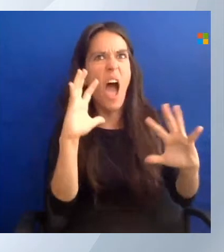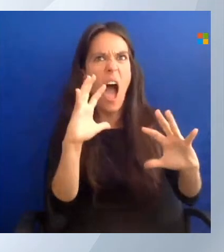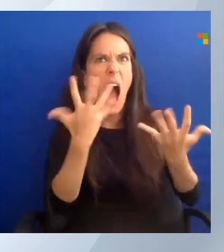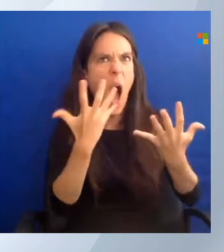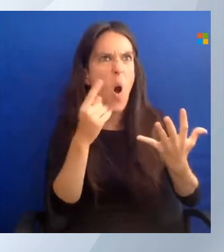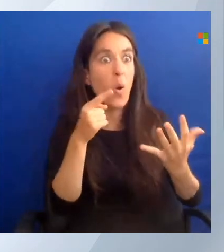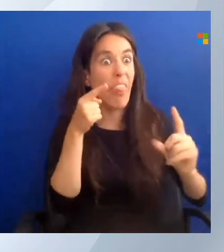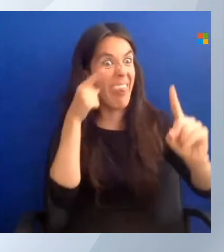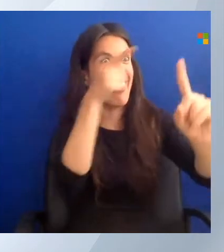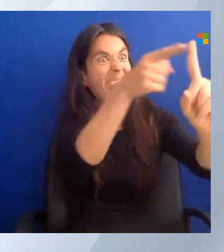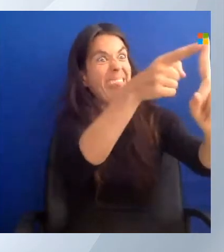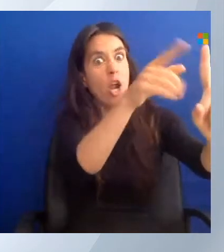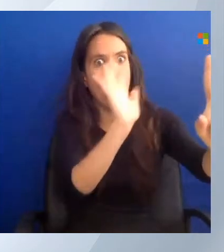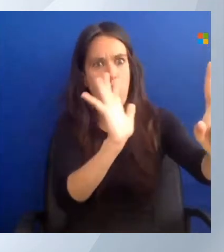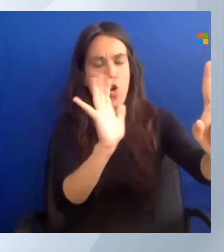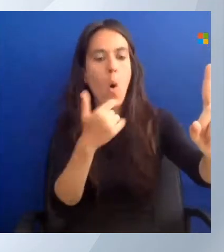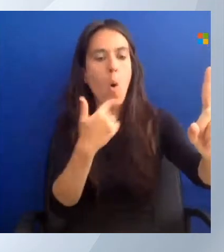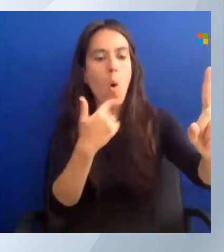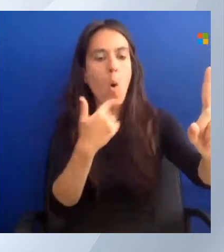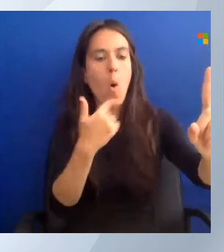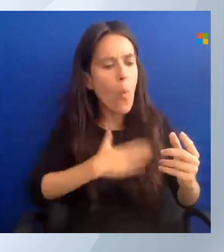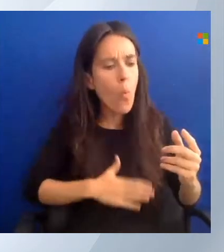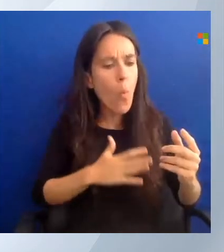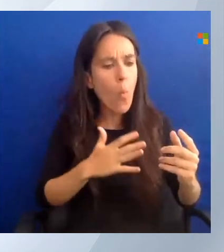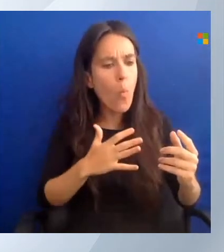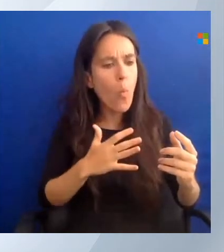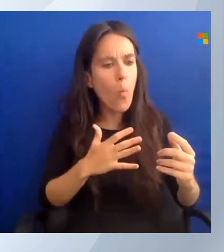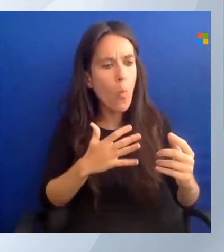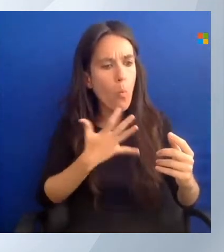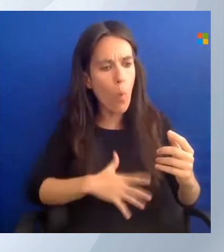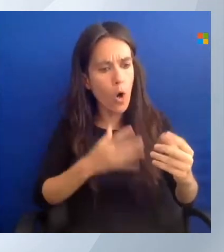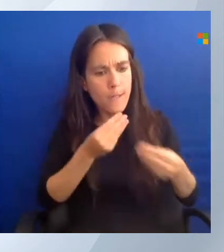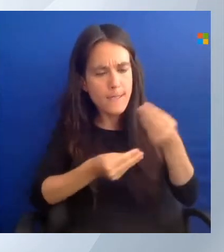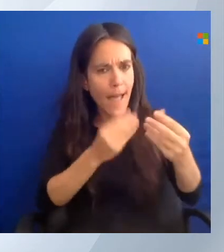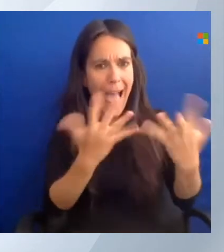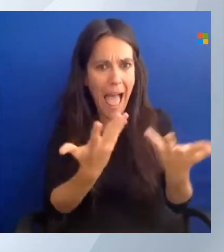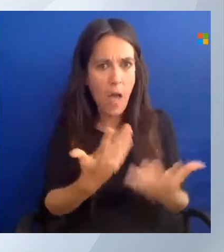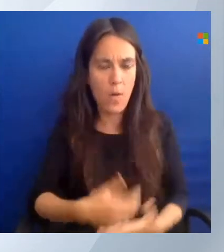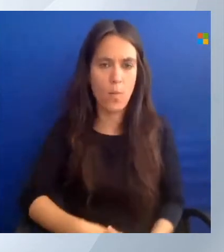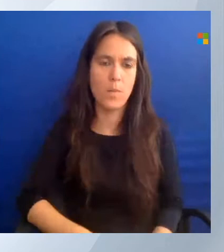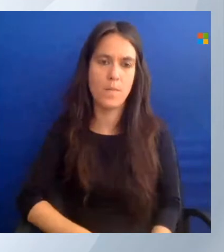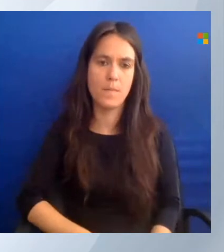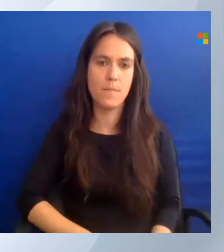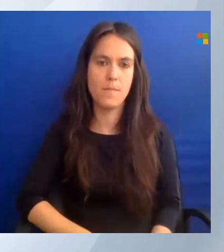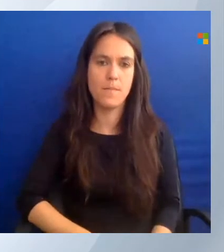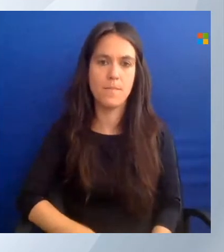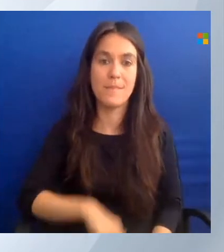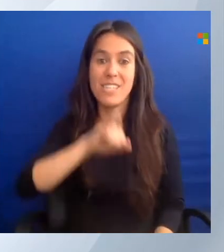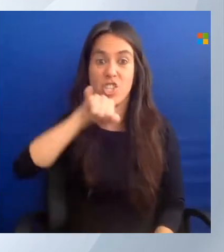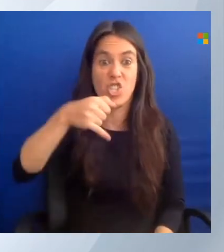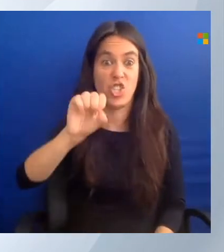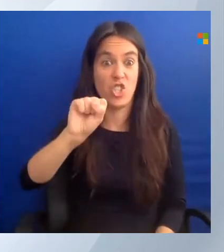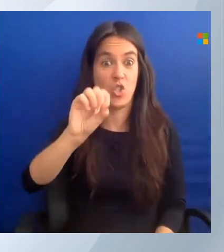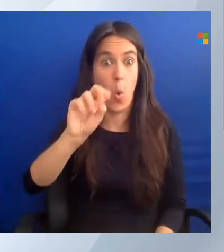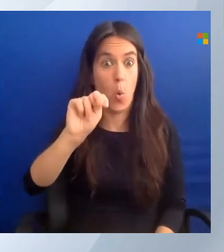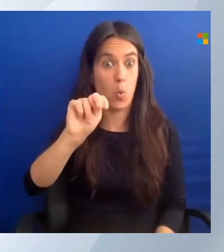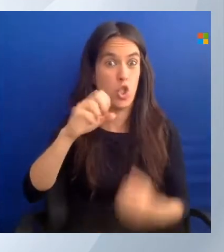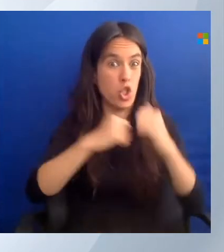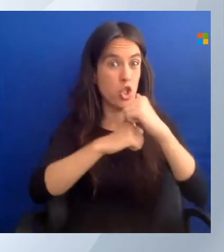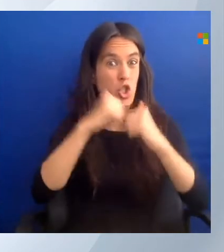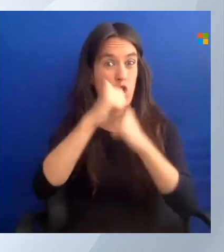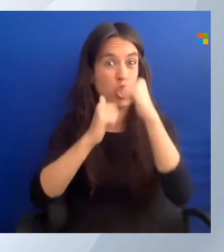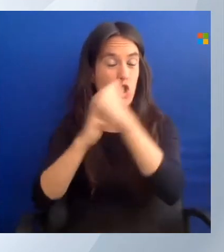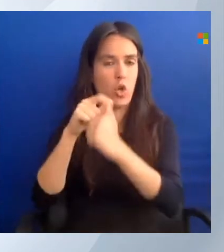tell it what you want to get there. The JSON structure follows a basic, a base schema.